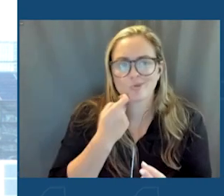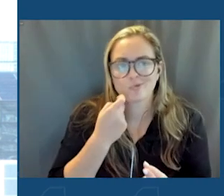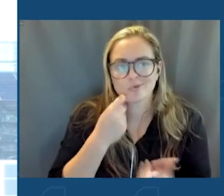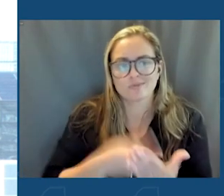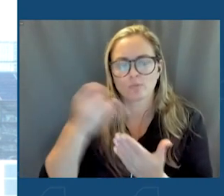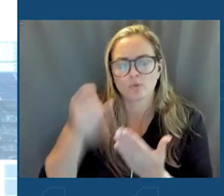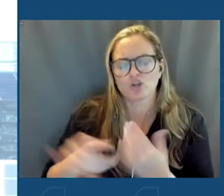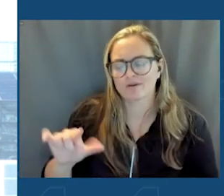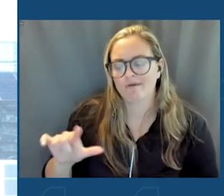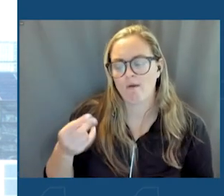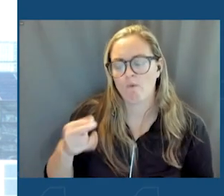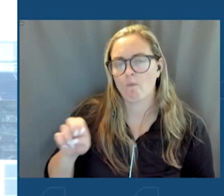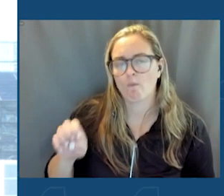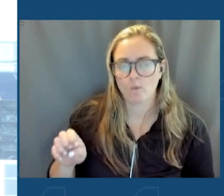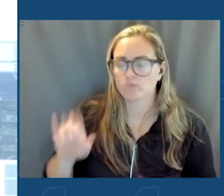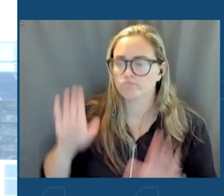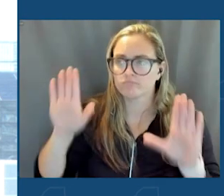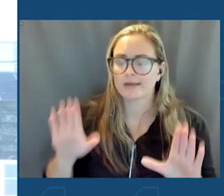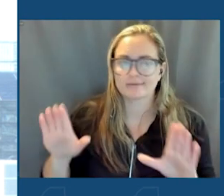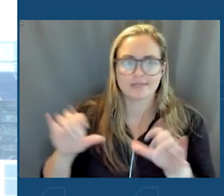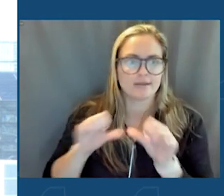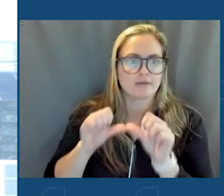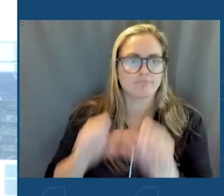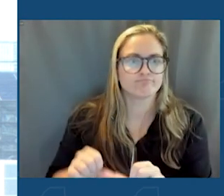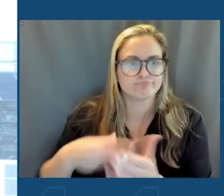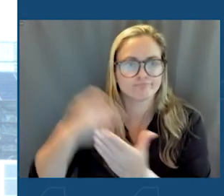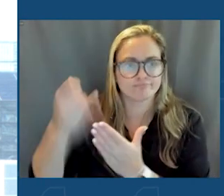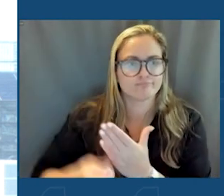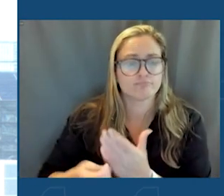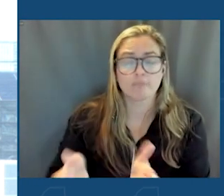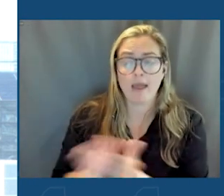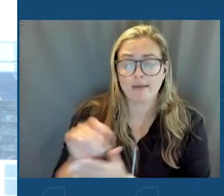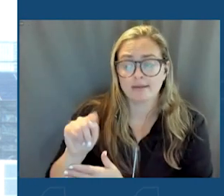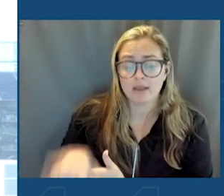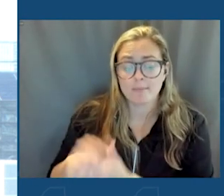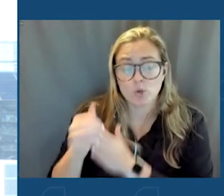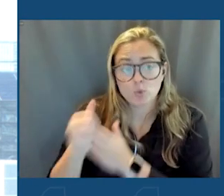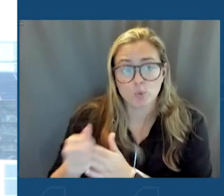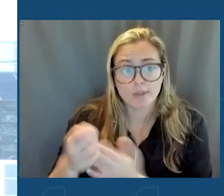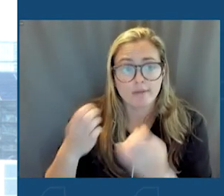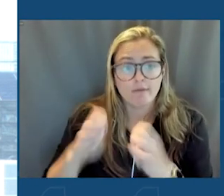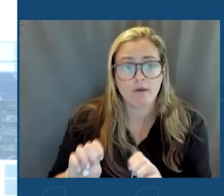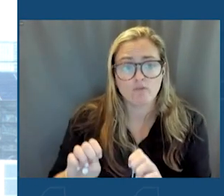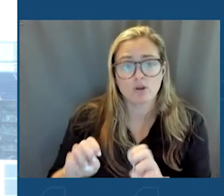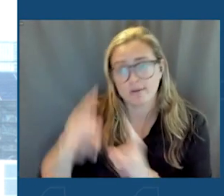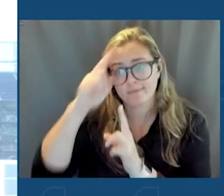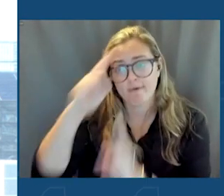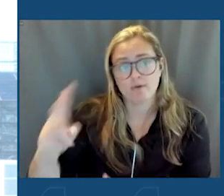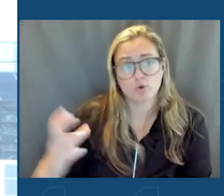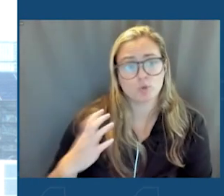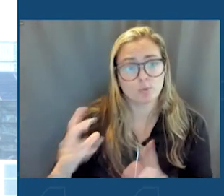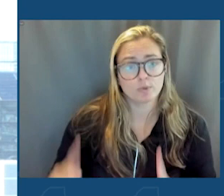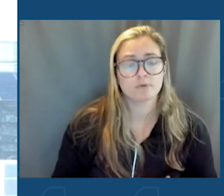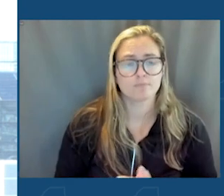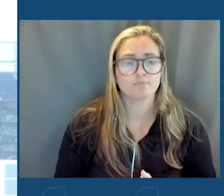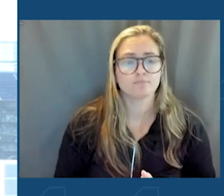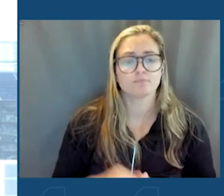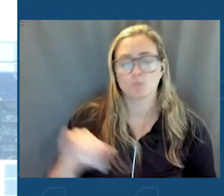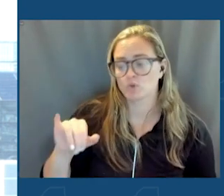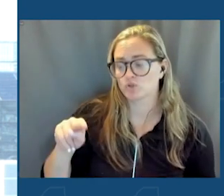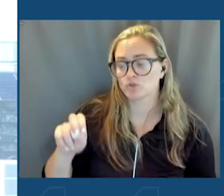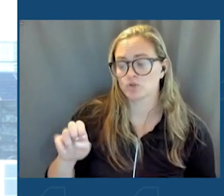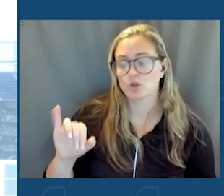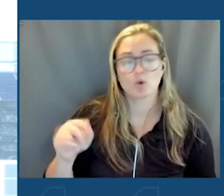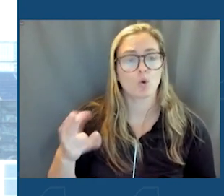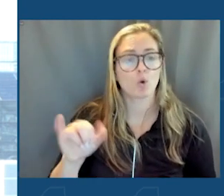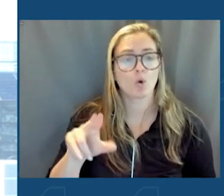outstanding vehicle. I asked Tammy to lead this effort as honorary chair with Jane Cohen, who's the head of